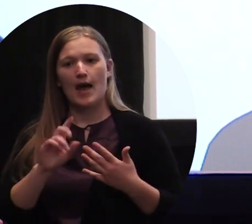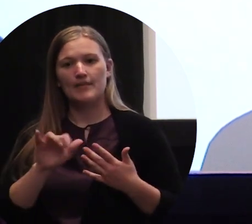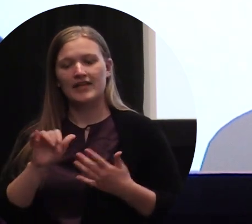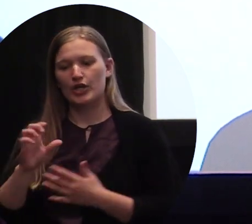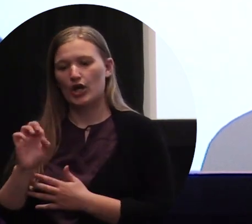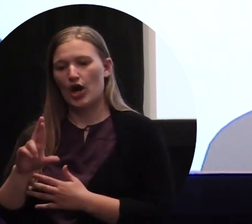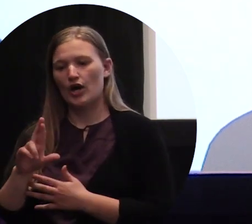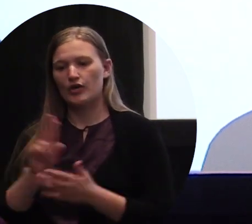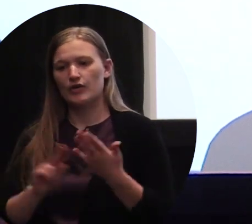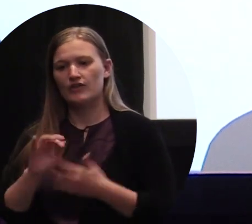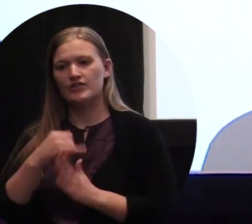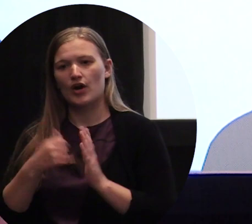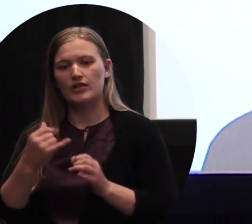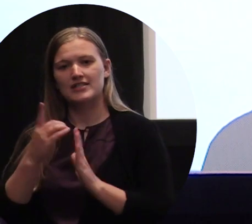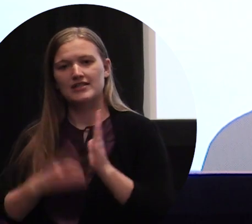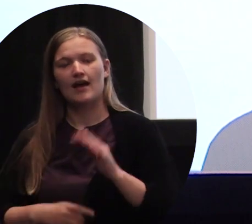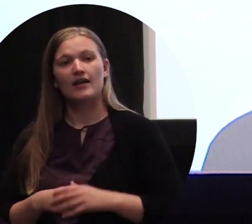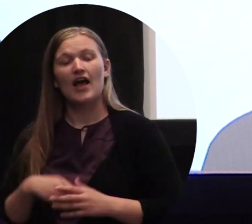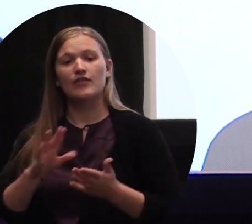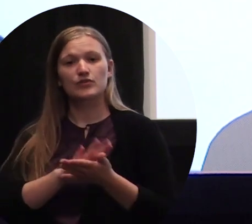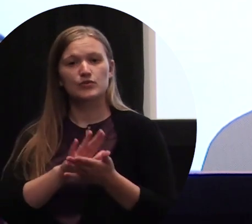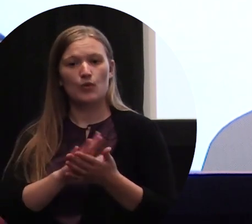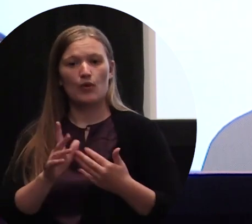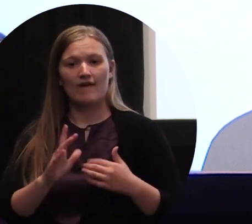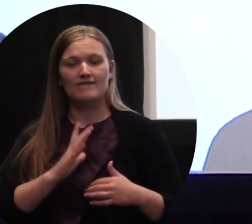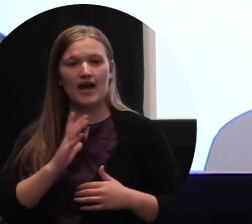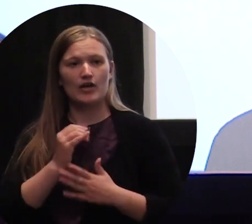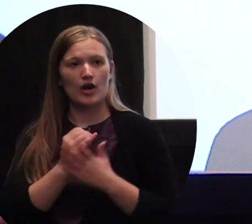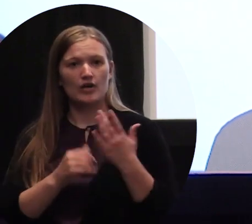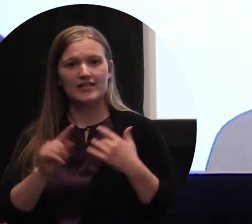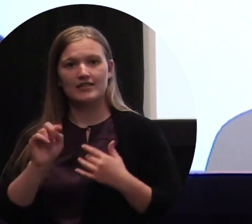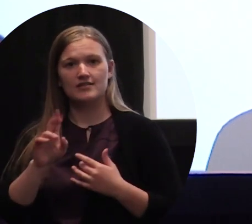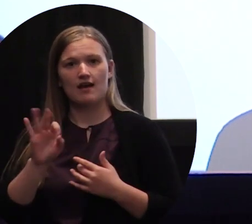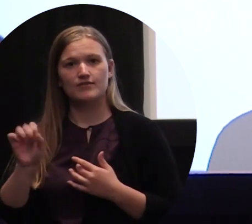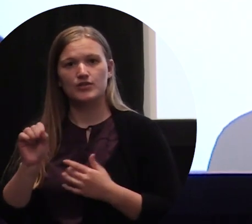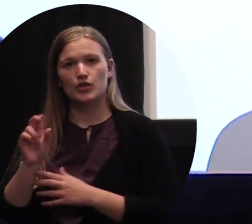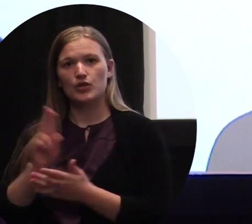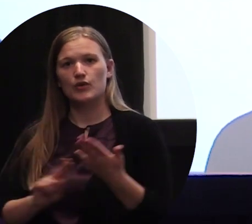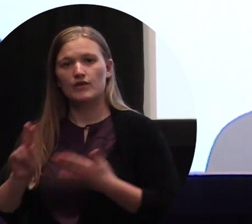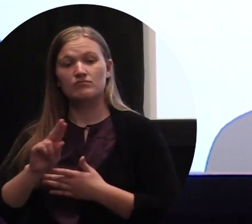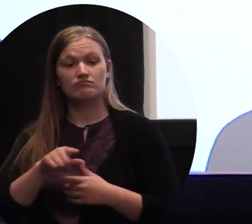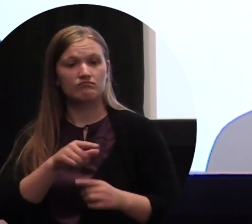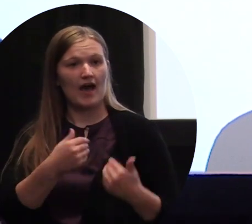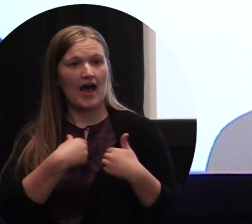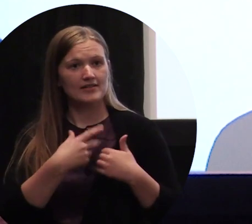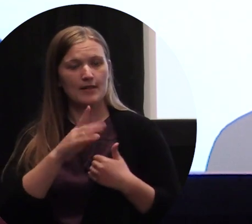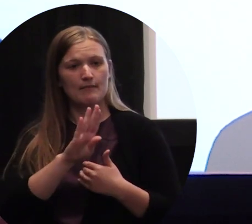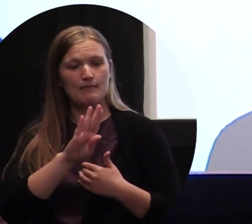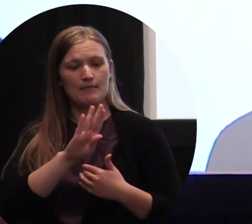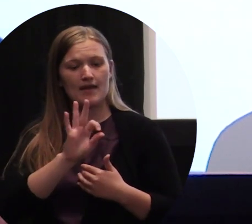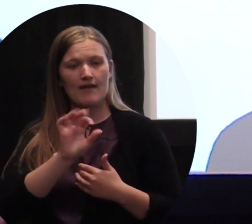and Design, and the School of the Museum of Fine Arts at Tufts University. Haw holds a BFA from Brigham Young